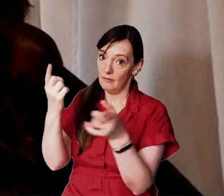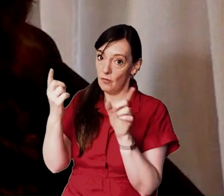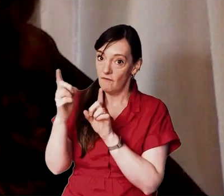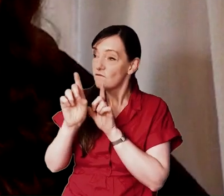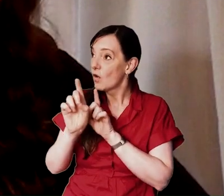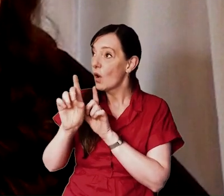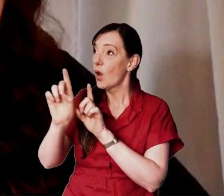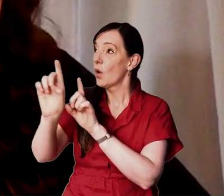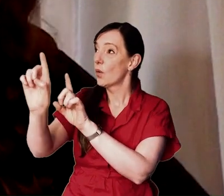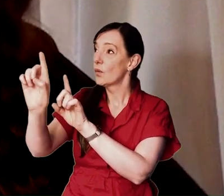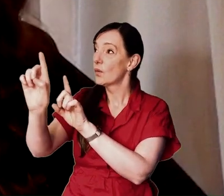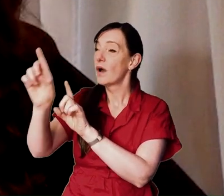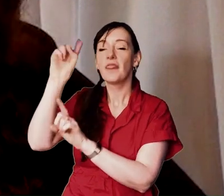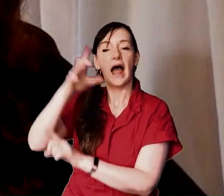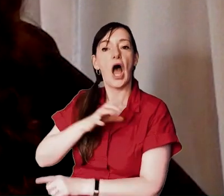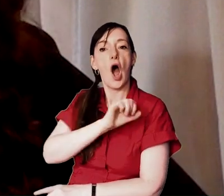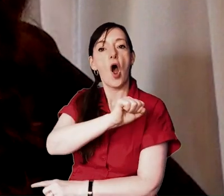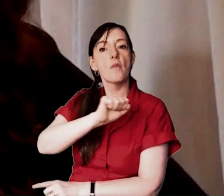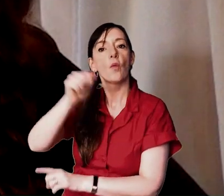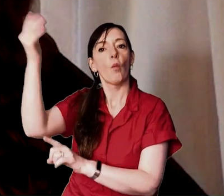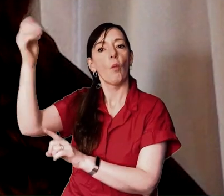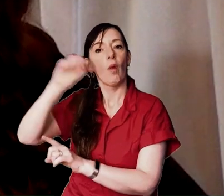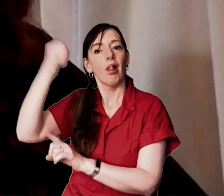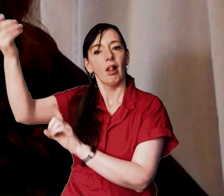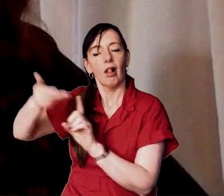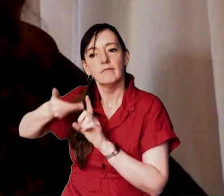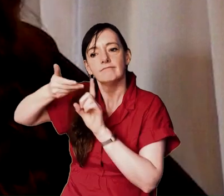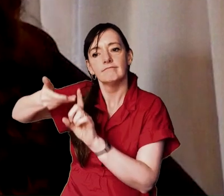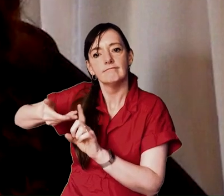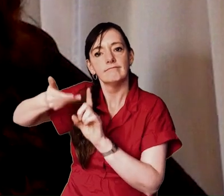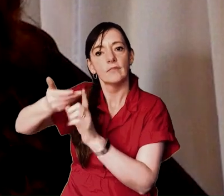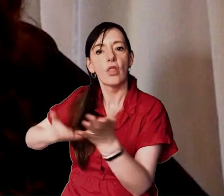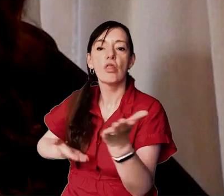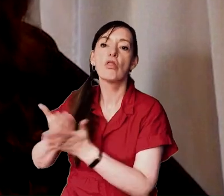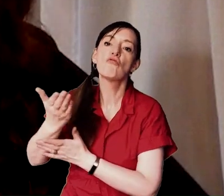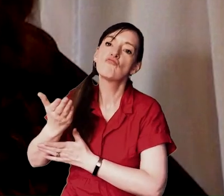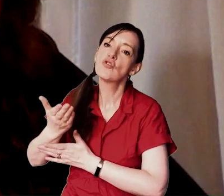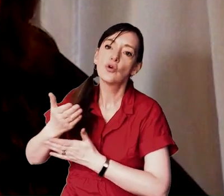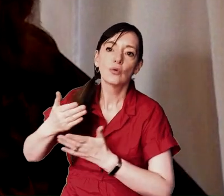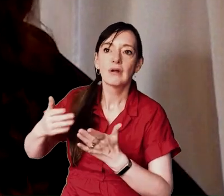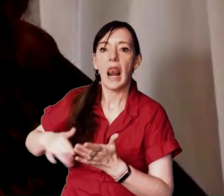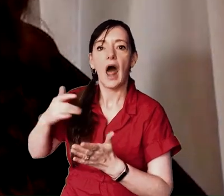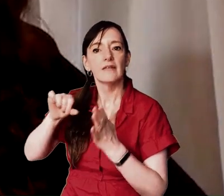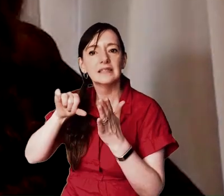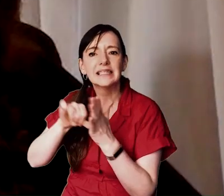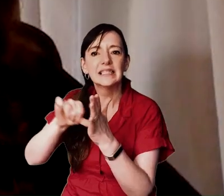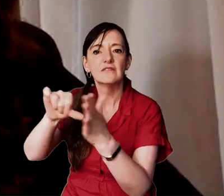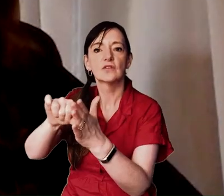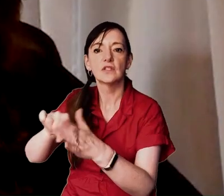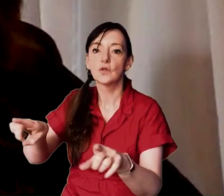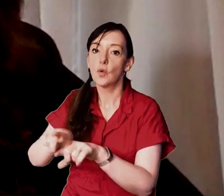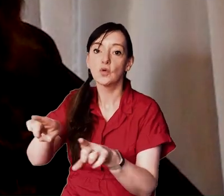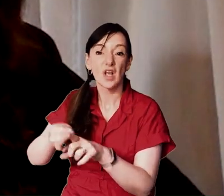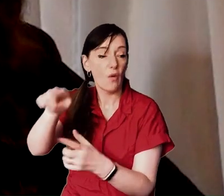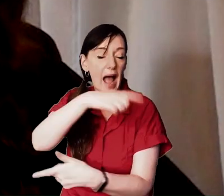then that will follow us through all the trials of life and even our own deaths because jesus is alive right